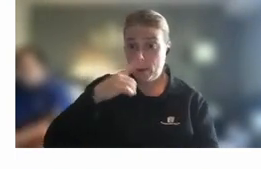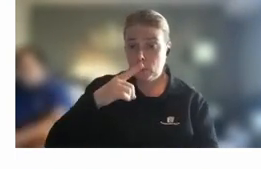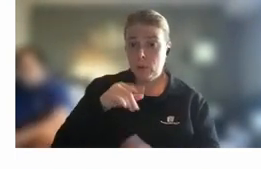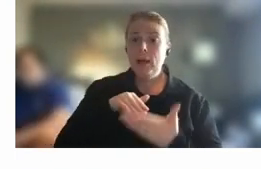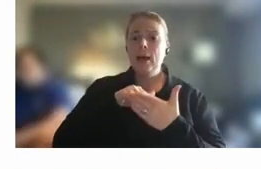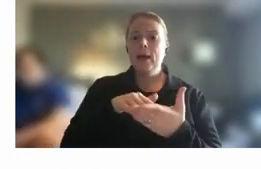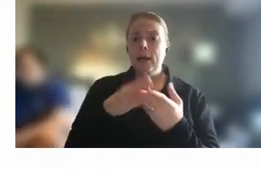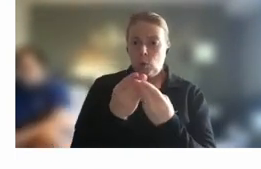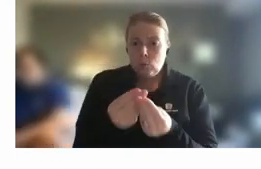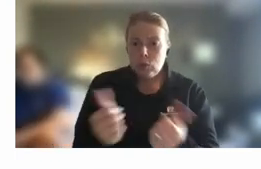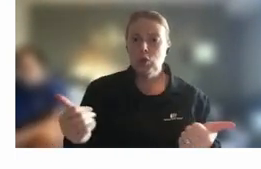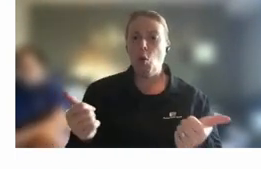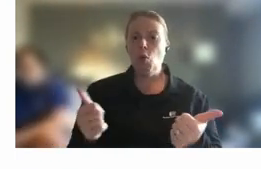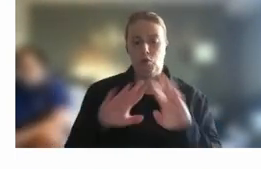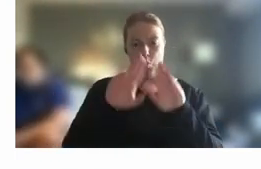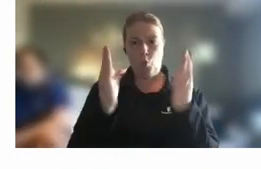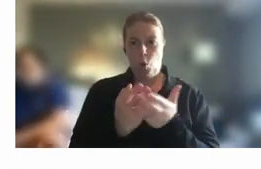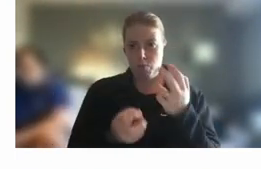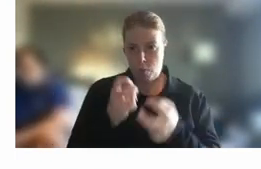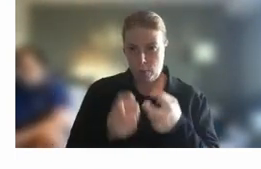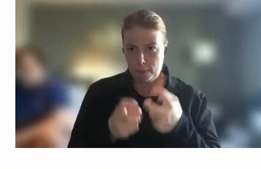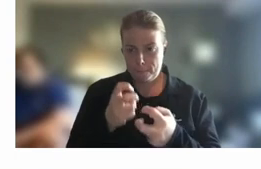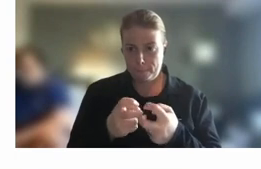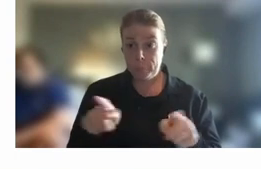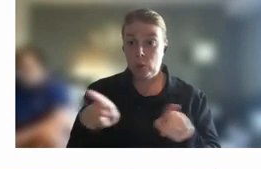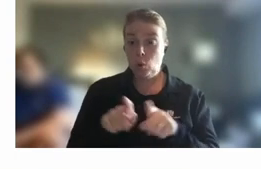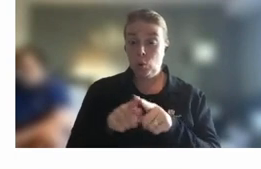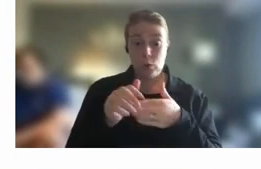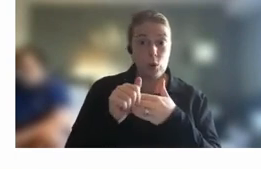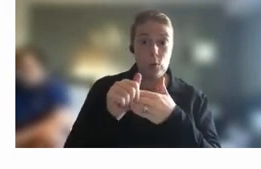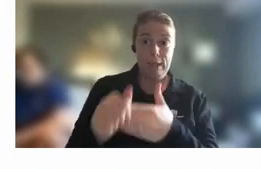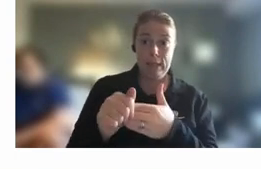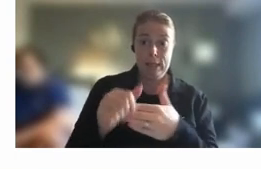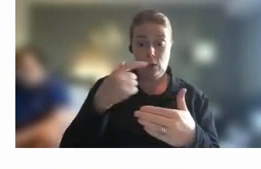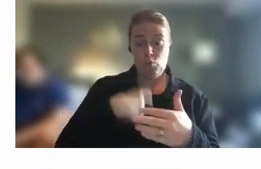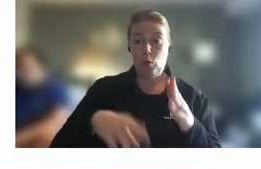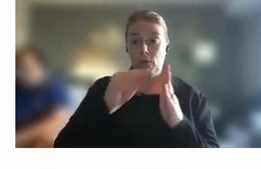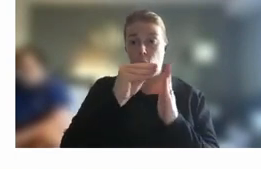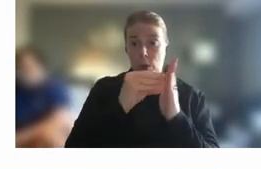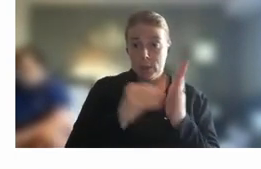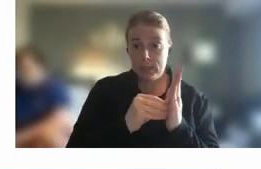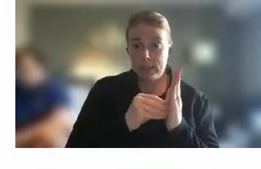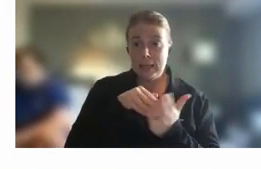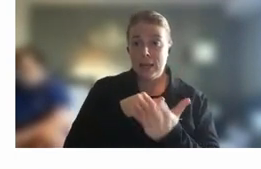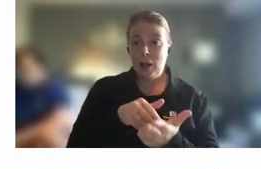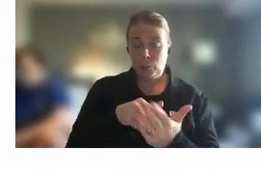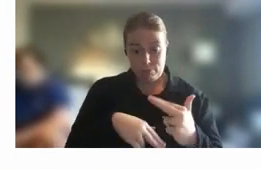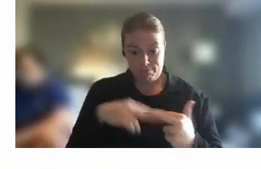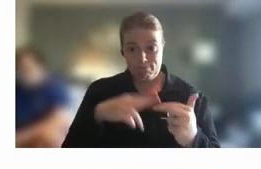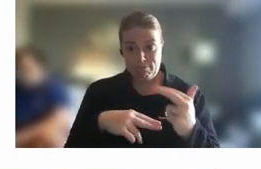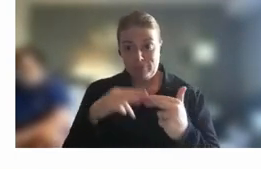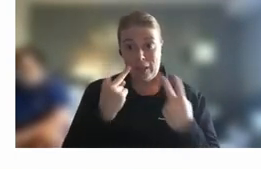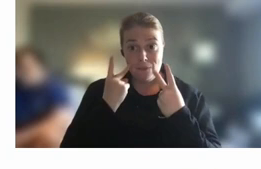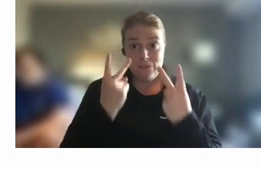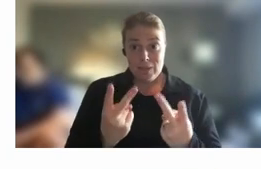of the world's biggest problems and we also have a leading role a policy role in helping rebuild the visitor economy and very very